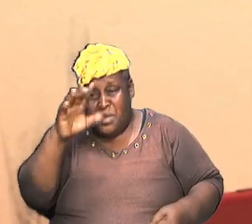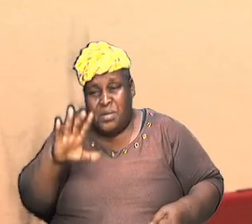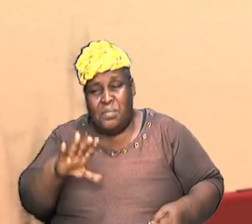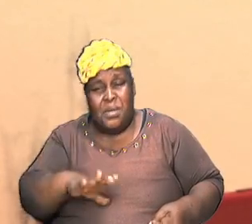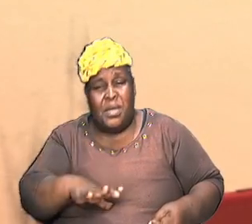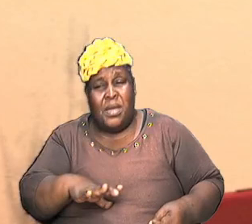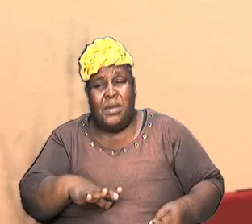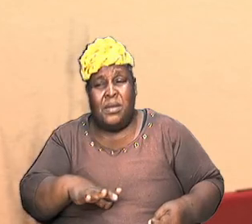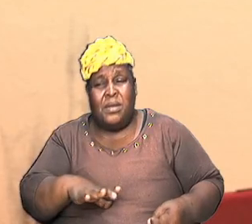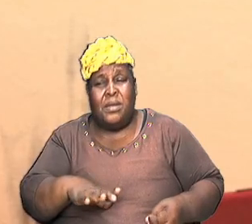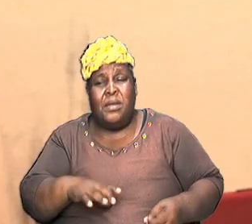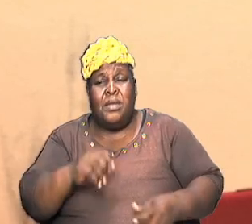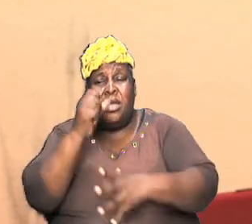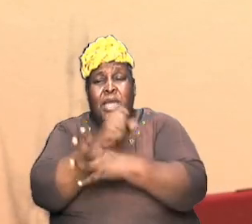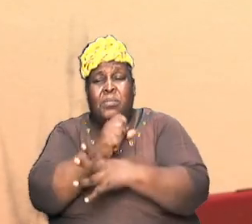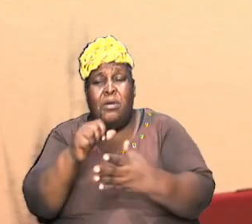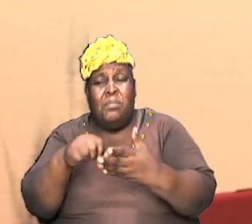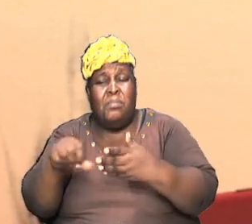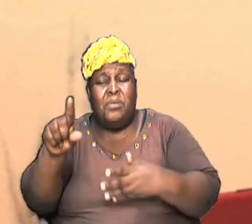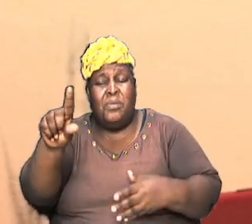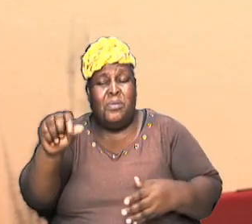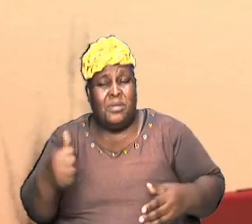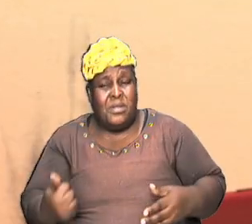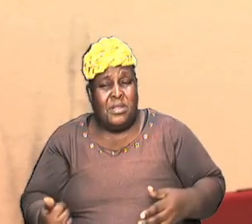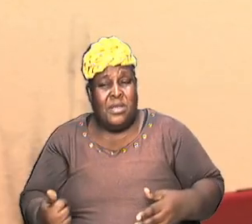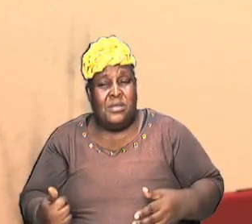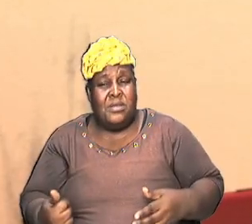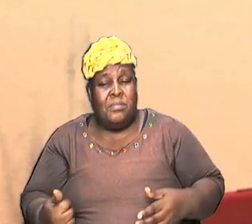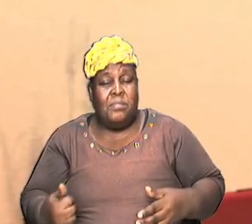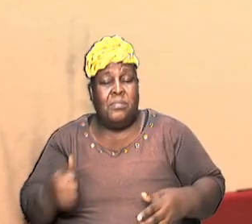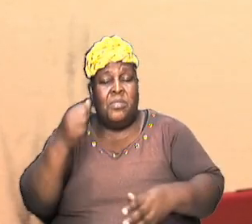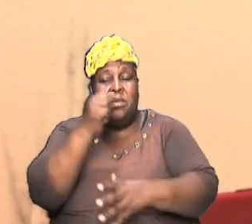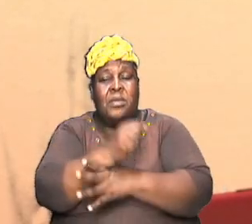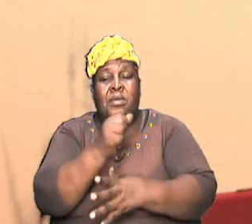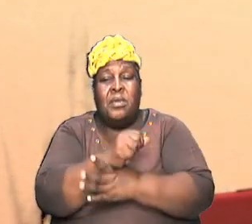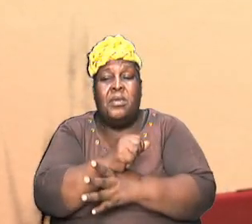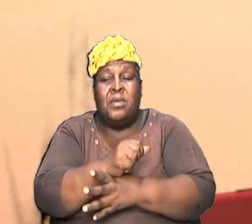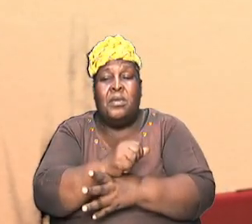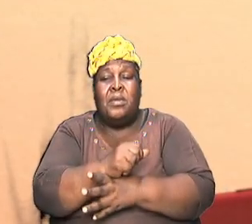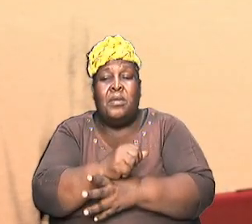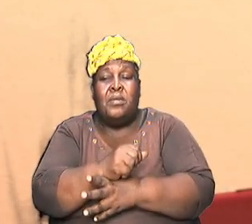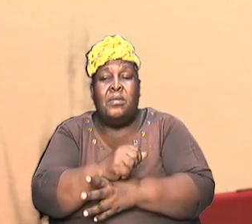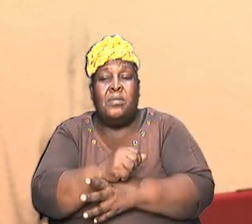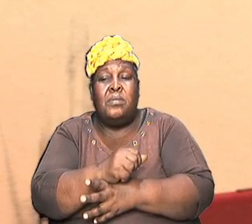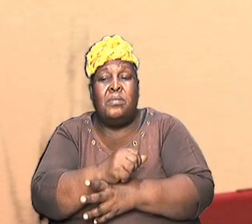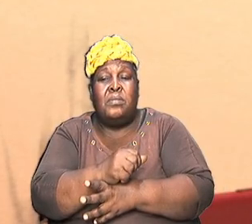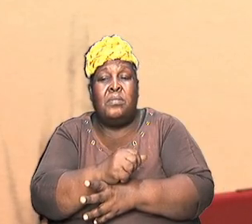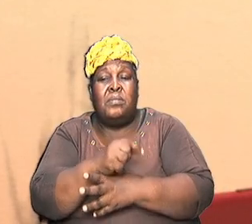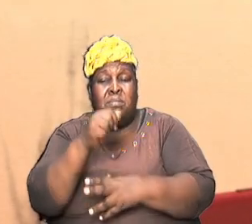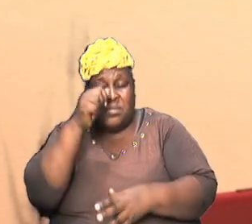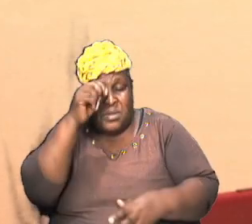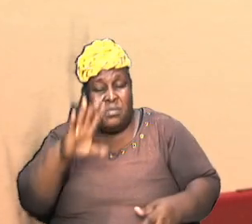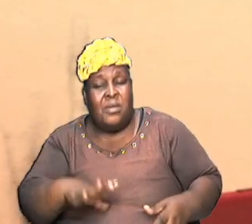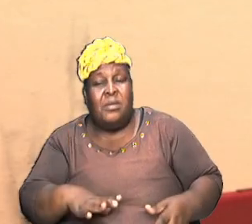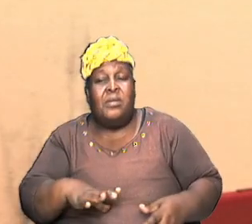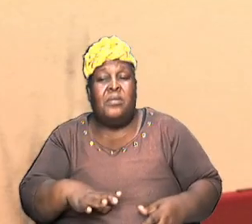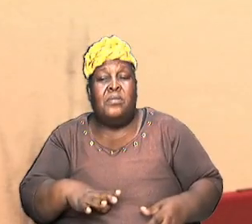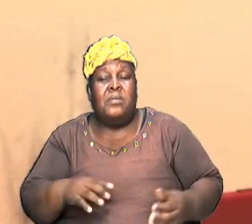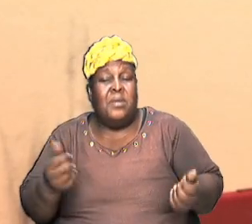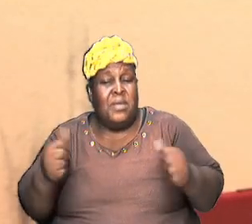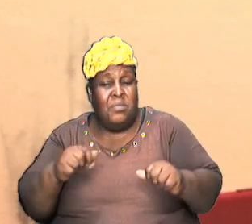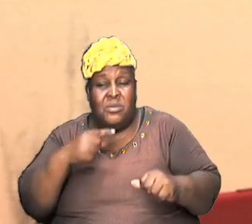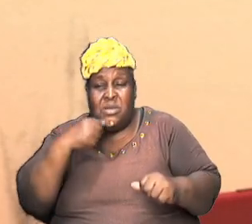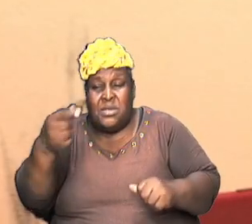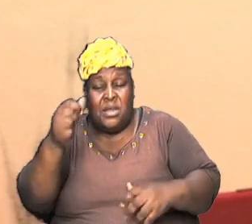got the victory over your enemies it came from God he was able to tell him everything no man this man not normal